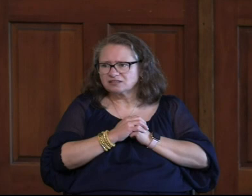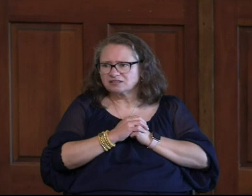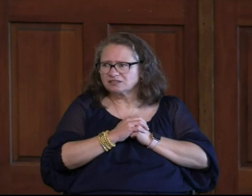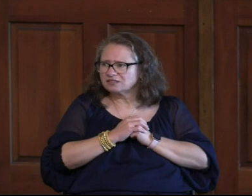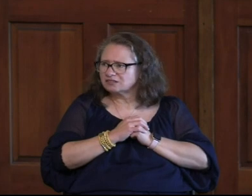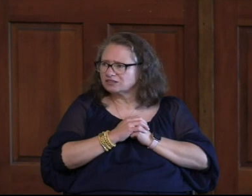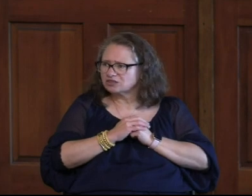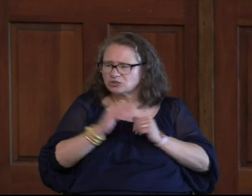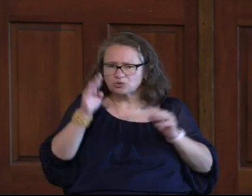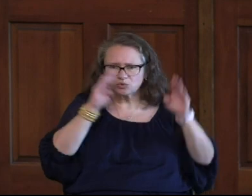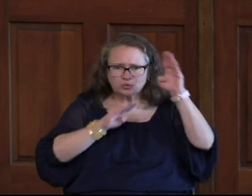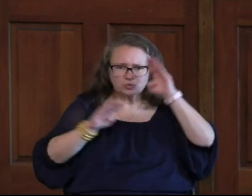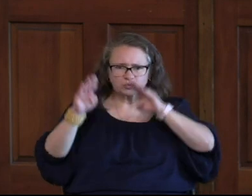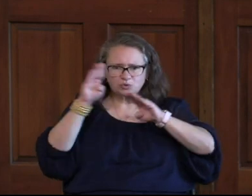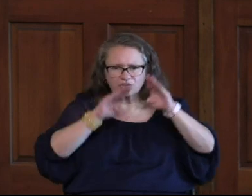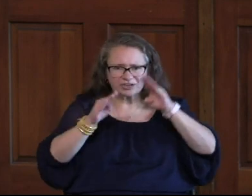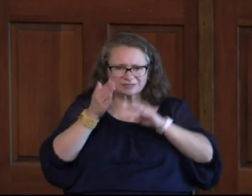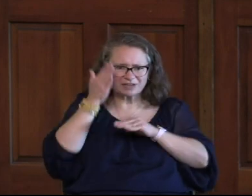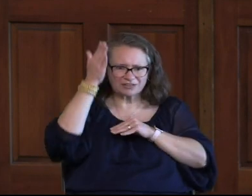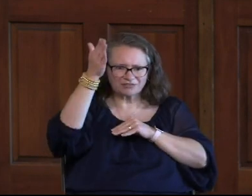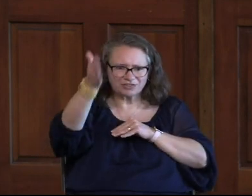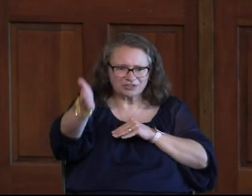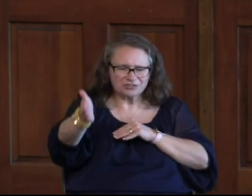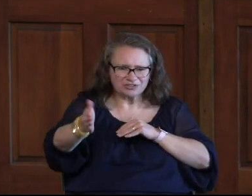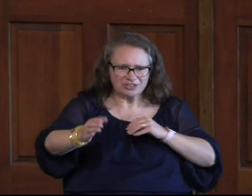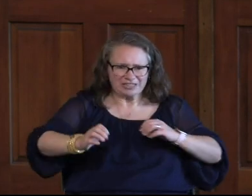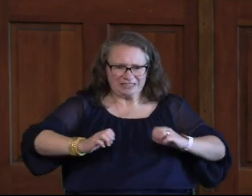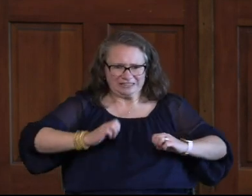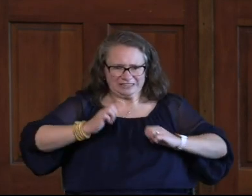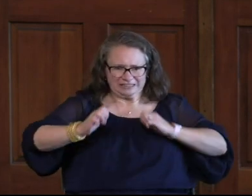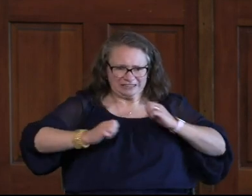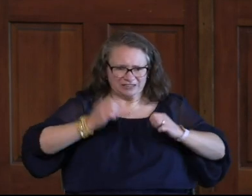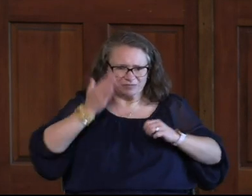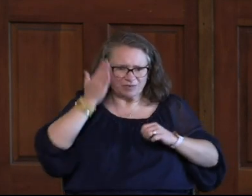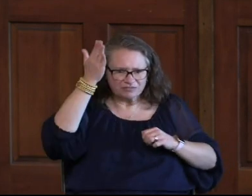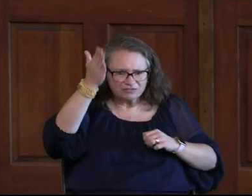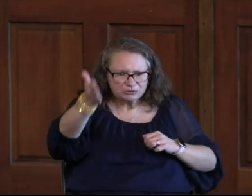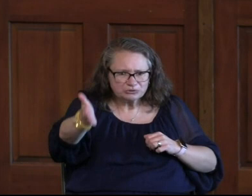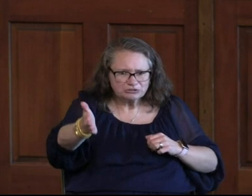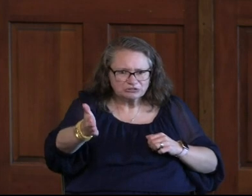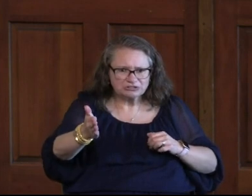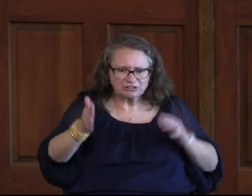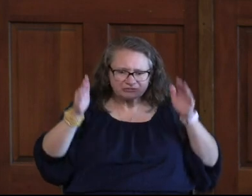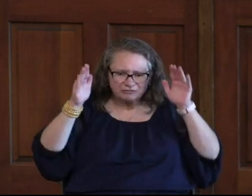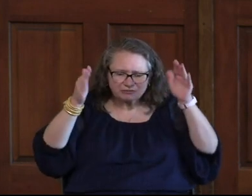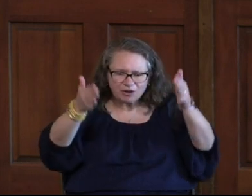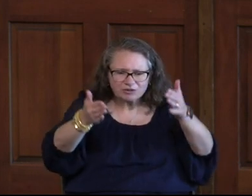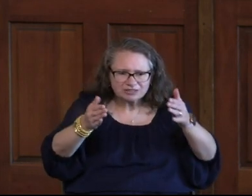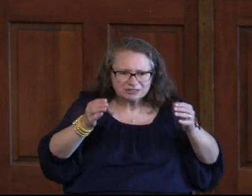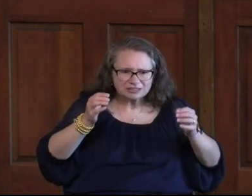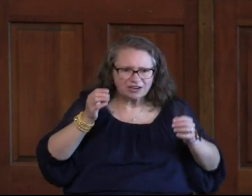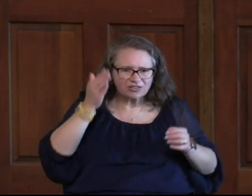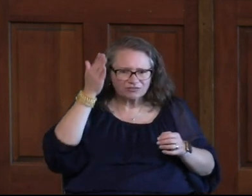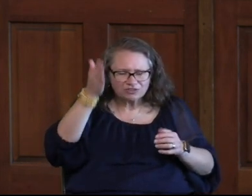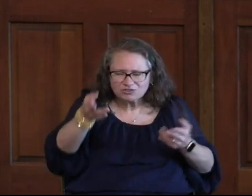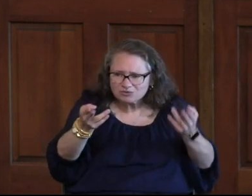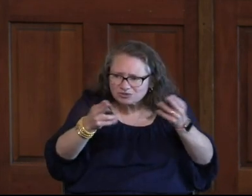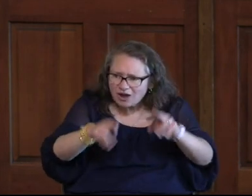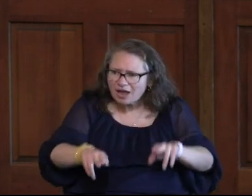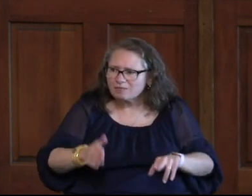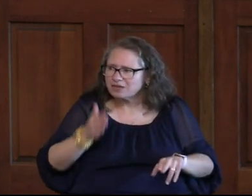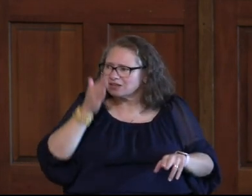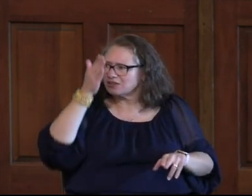You Know Worry Is Always About The Future Anxiety Is Always About The Future It's Very Future Oriented What's Going To Happen